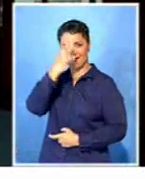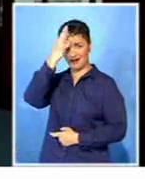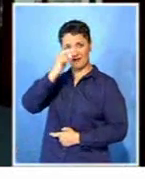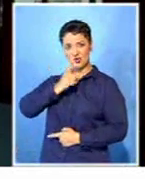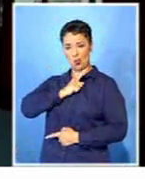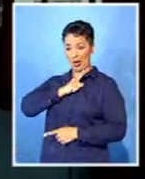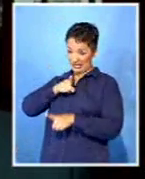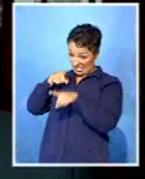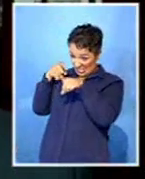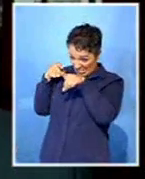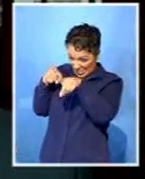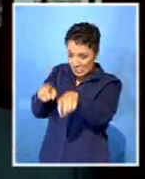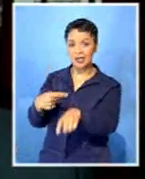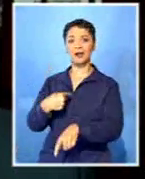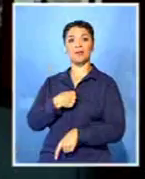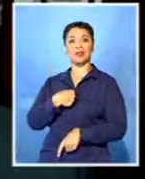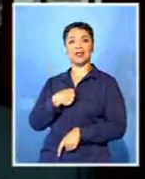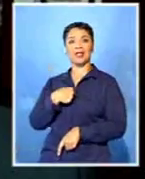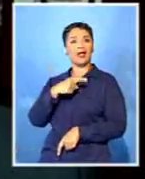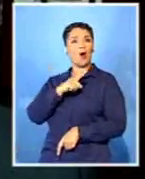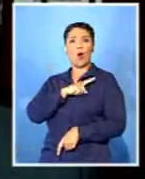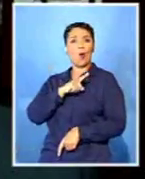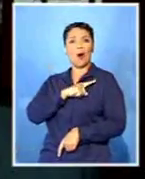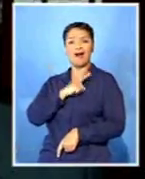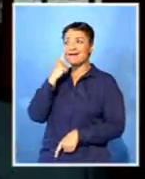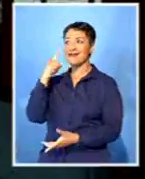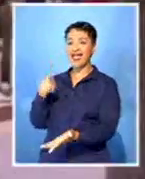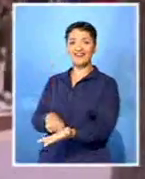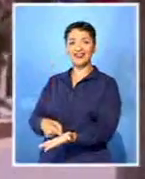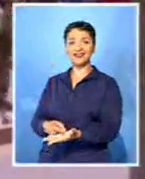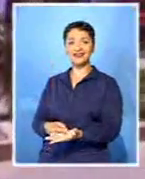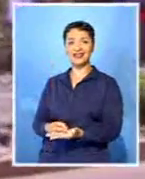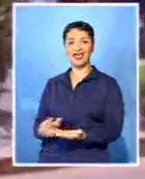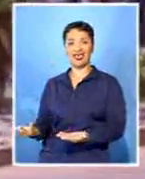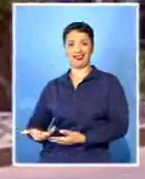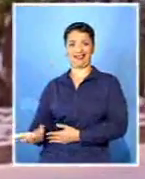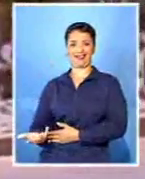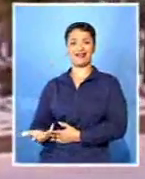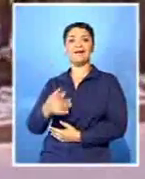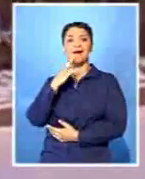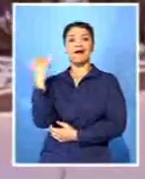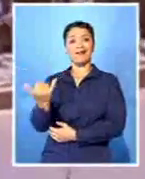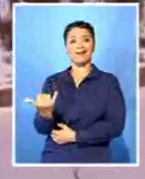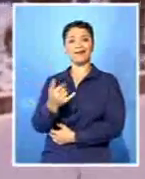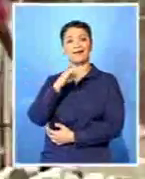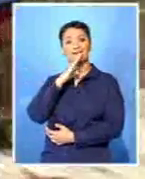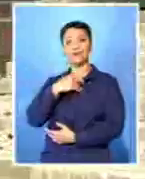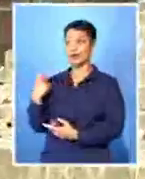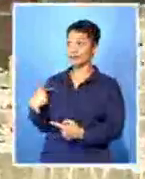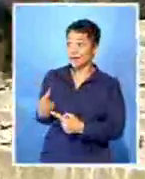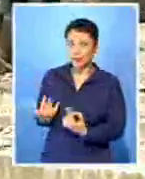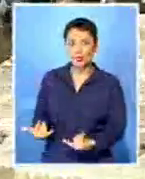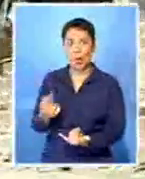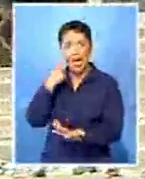this non-factor because clearly they don't have a case. Till today they are failing to bring forward the